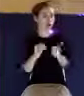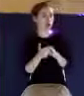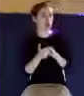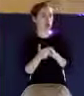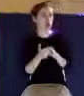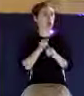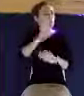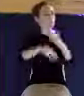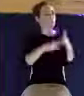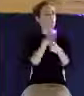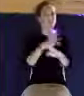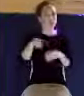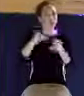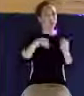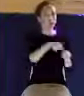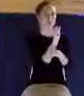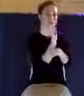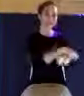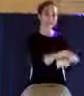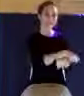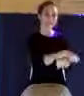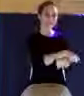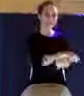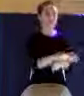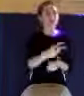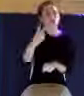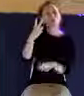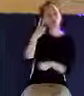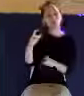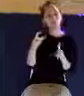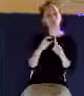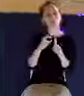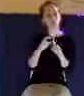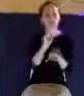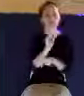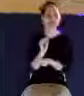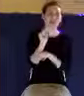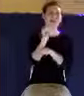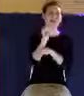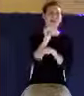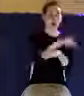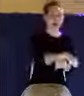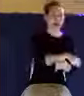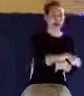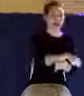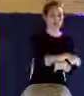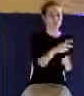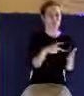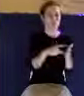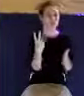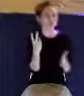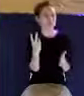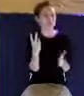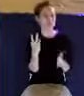Overcome, we see this word twice. I think it's one of John's favorite words. It's the word Nikea, where we get the word Nike.